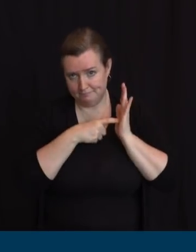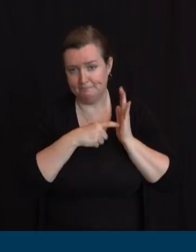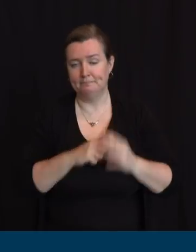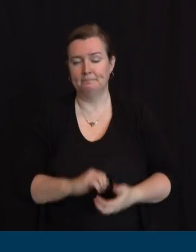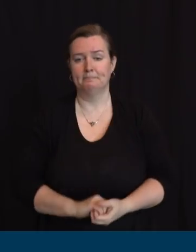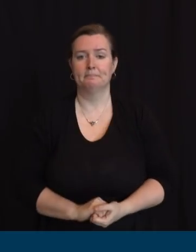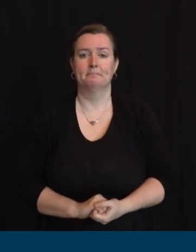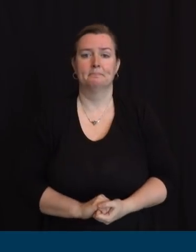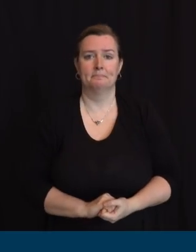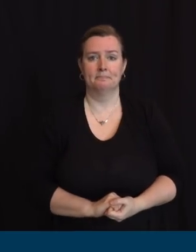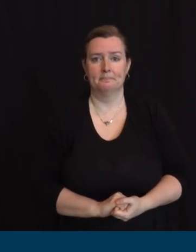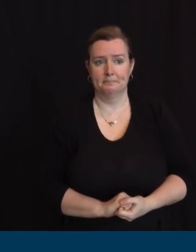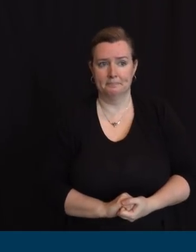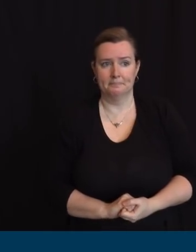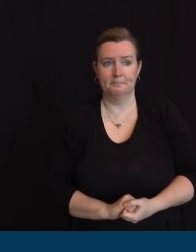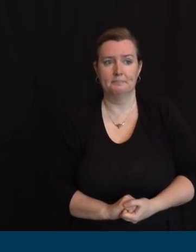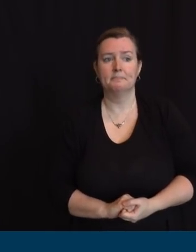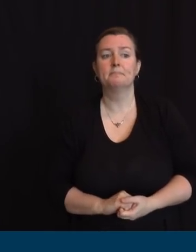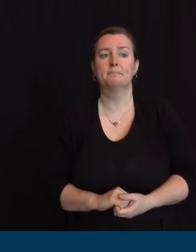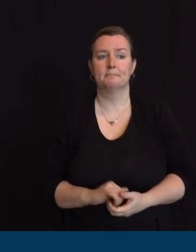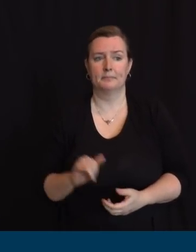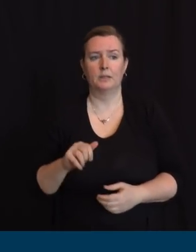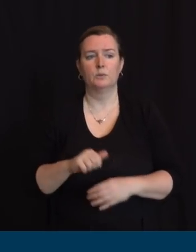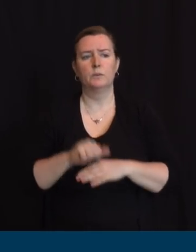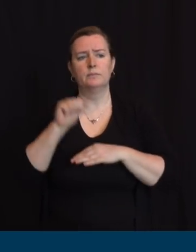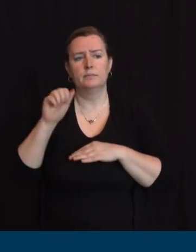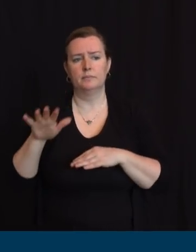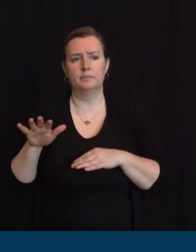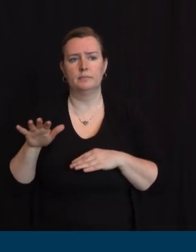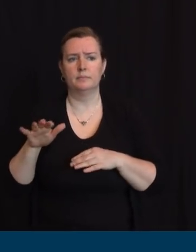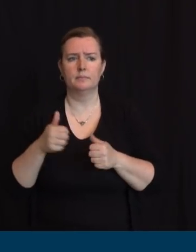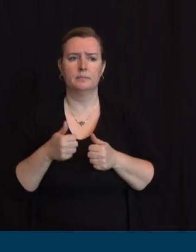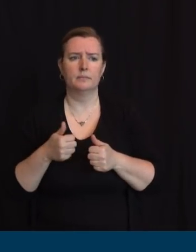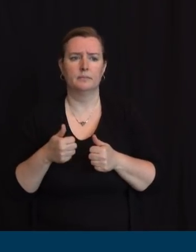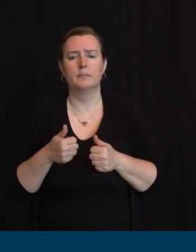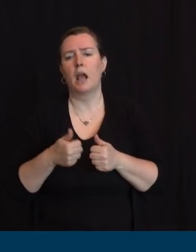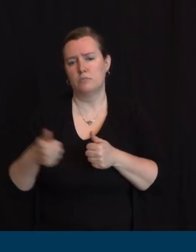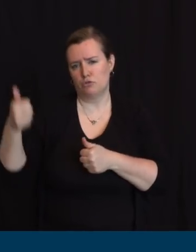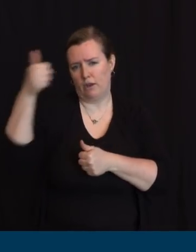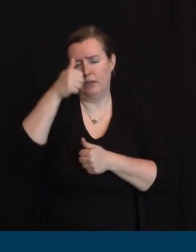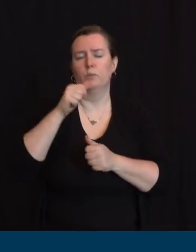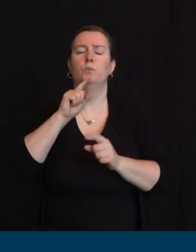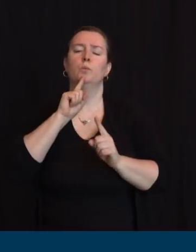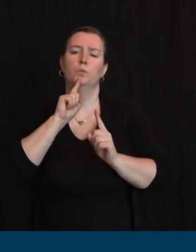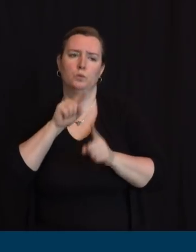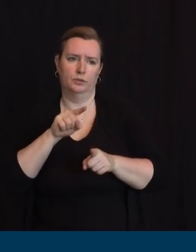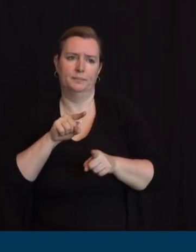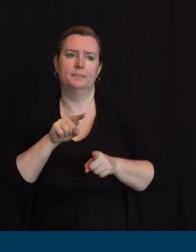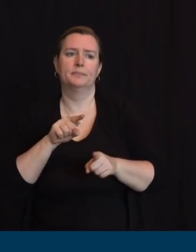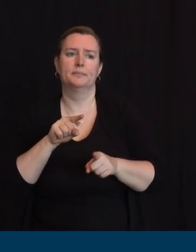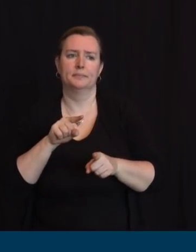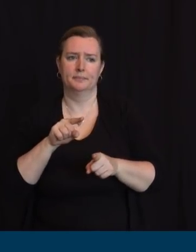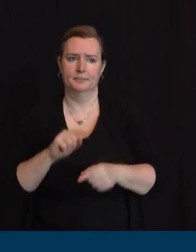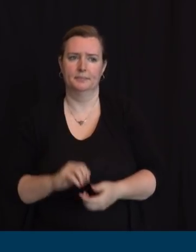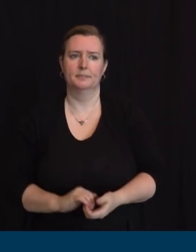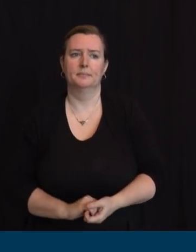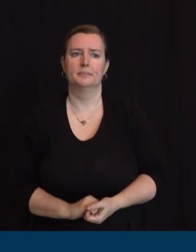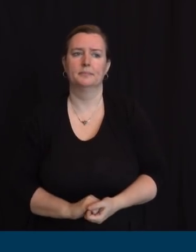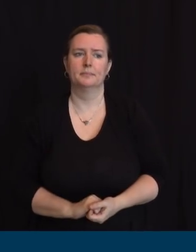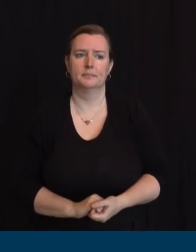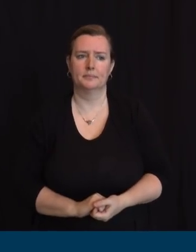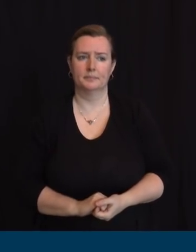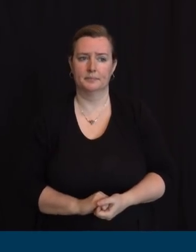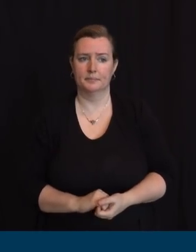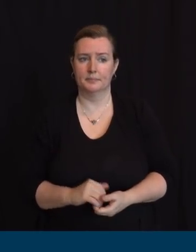prohibiting admissions to facilities that cannot cohort and maintain